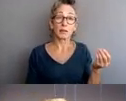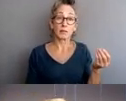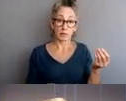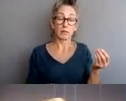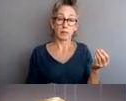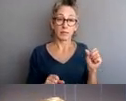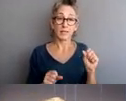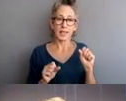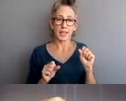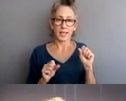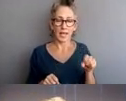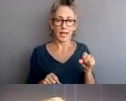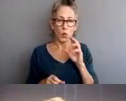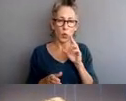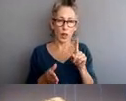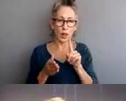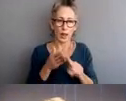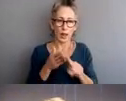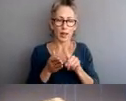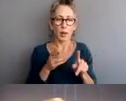persons in custody.